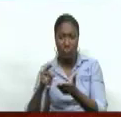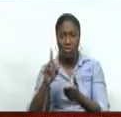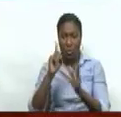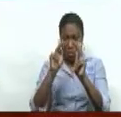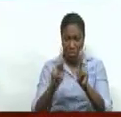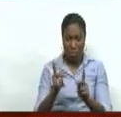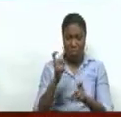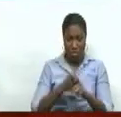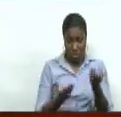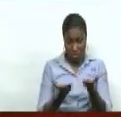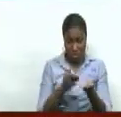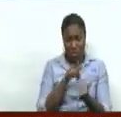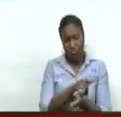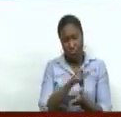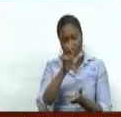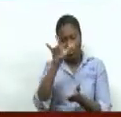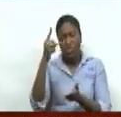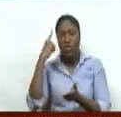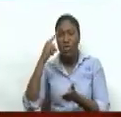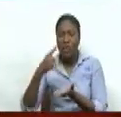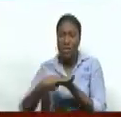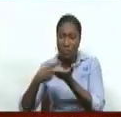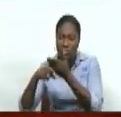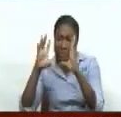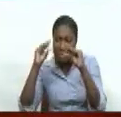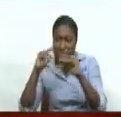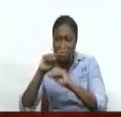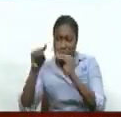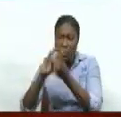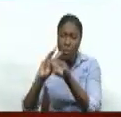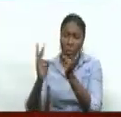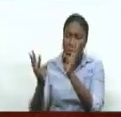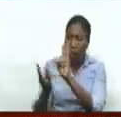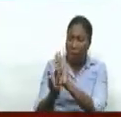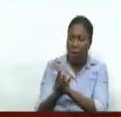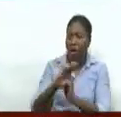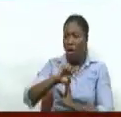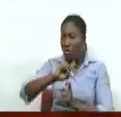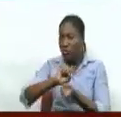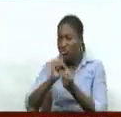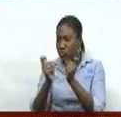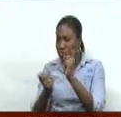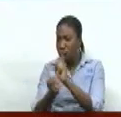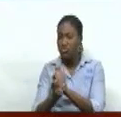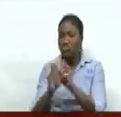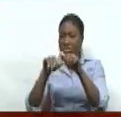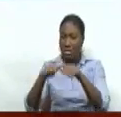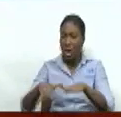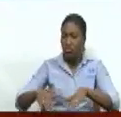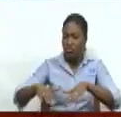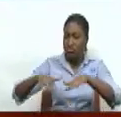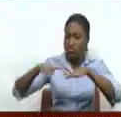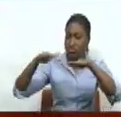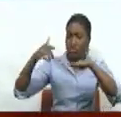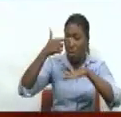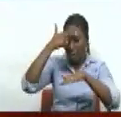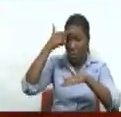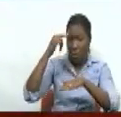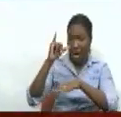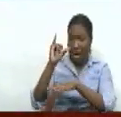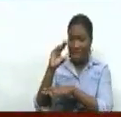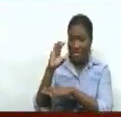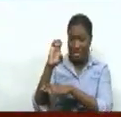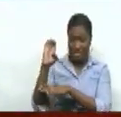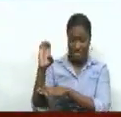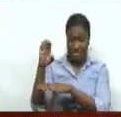for the Secretariat of Ambition on Melting Ice and Rising Sea Levels. The duo discuss how glaciers in another part of the world